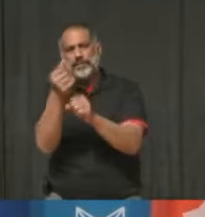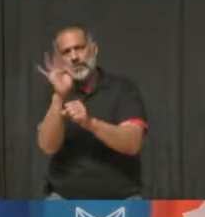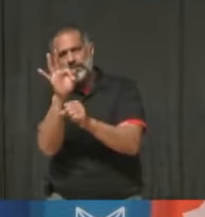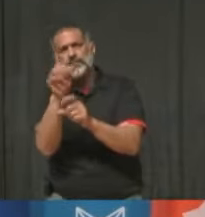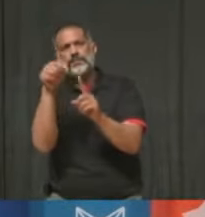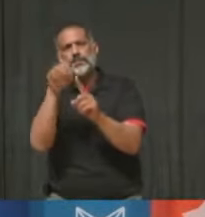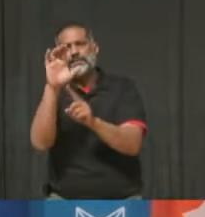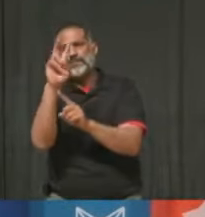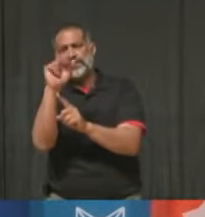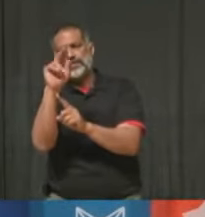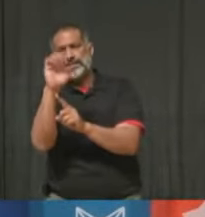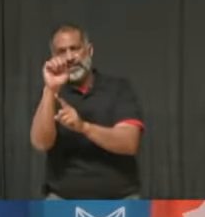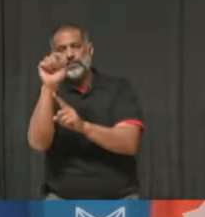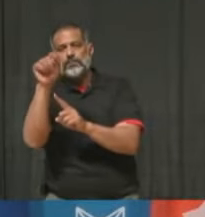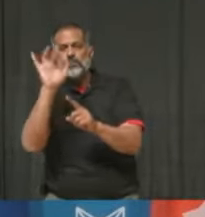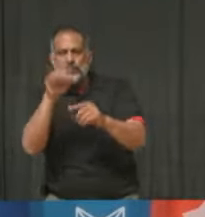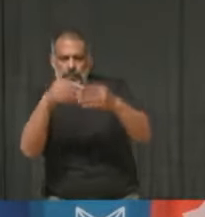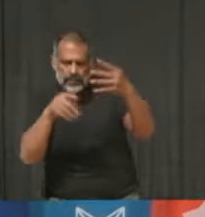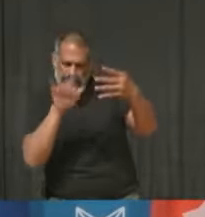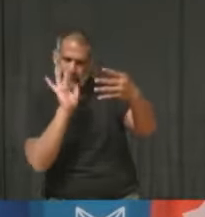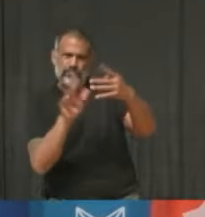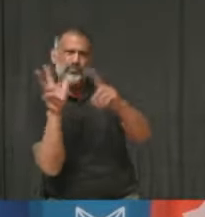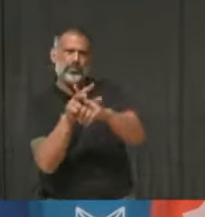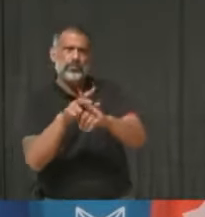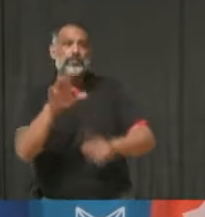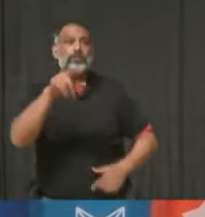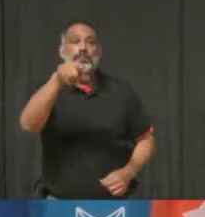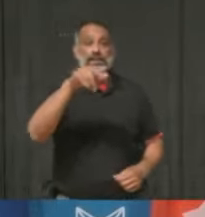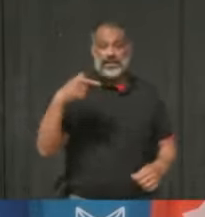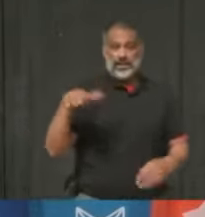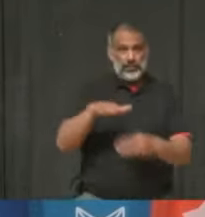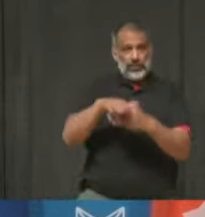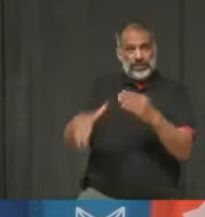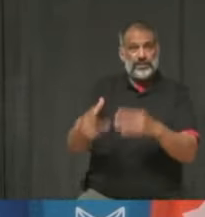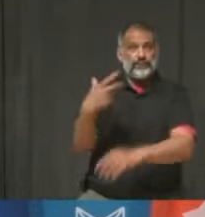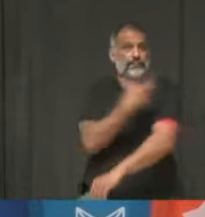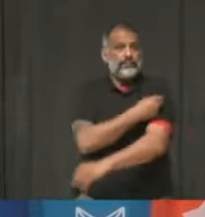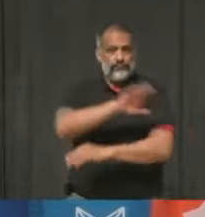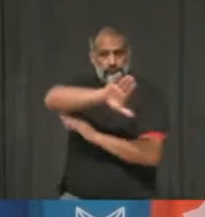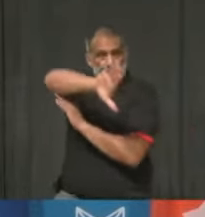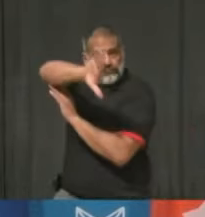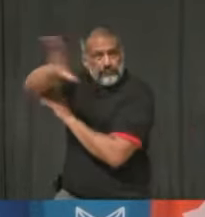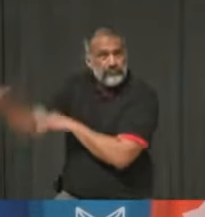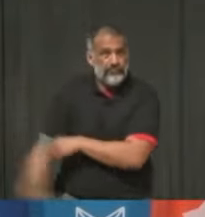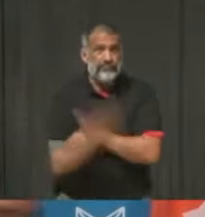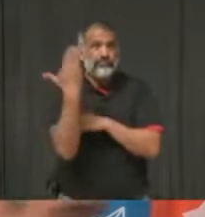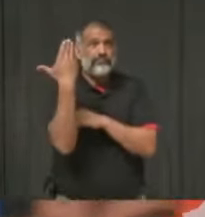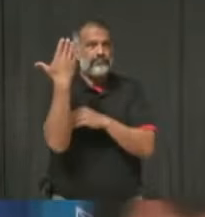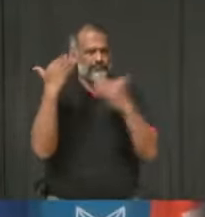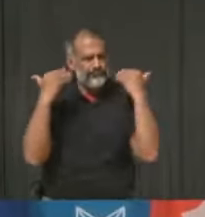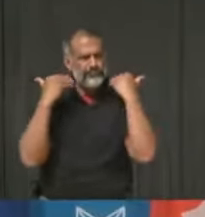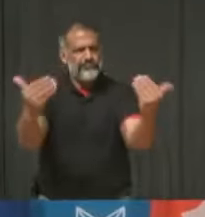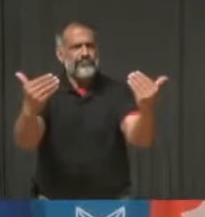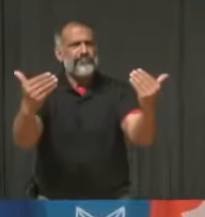at Doses After Dark this Saturday. I hope to see many of you there. Thank you and I'll pass it back to Madam Mayor.